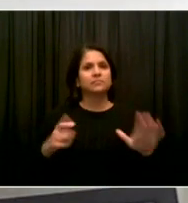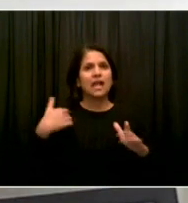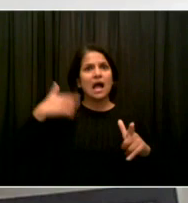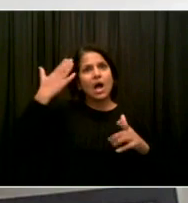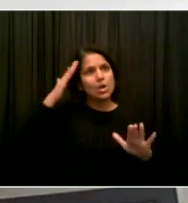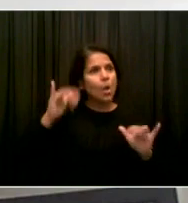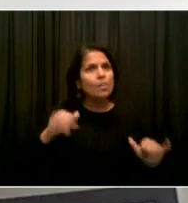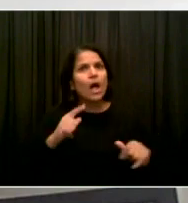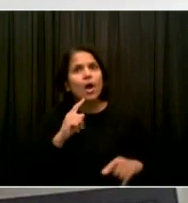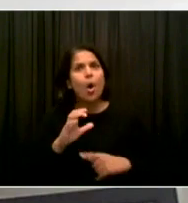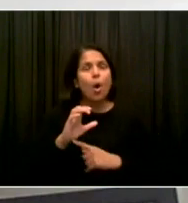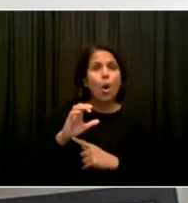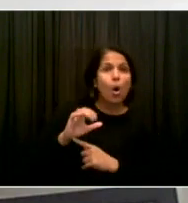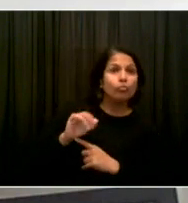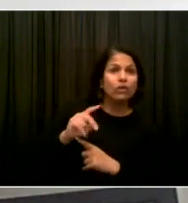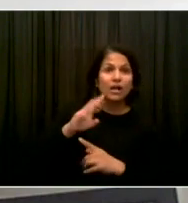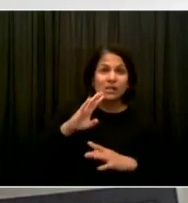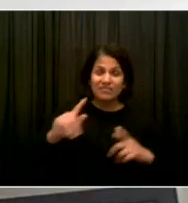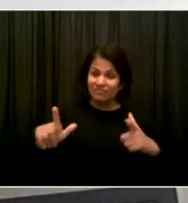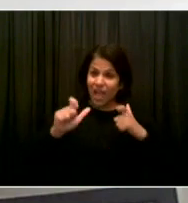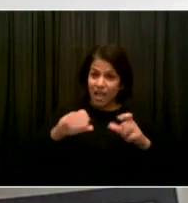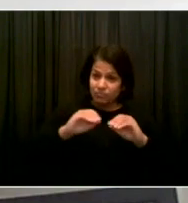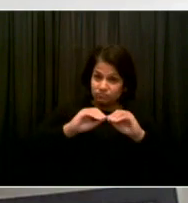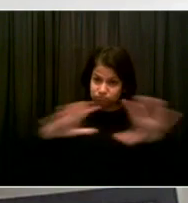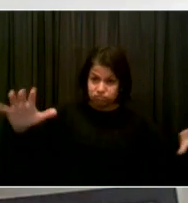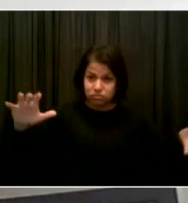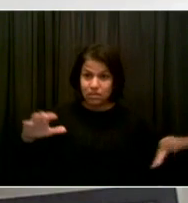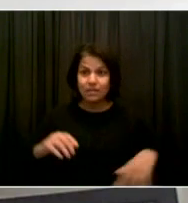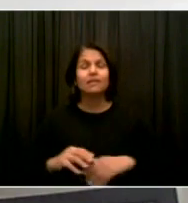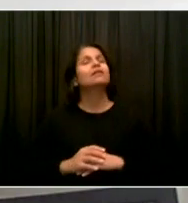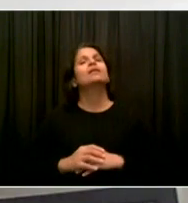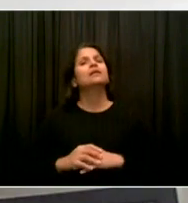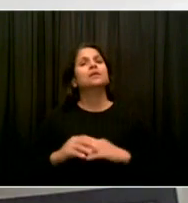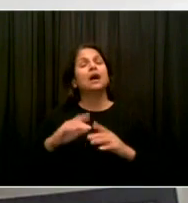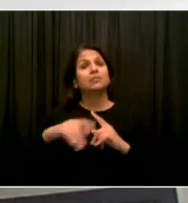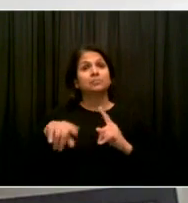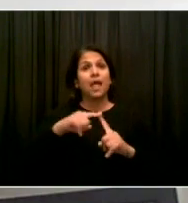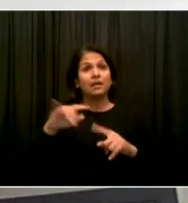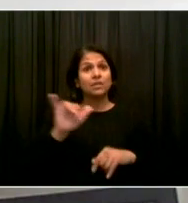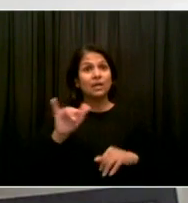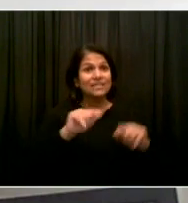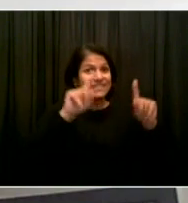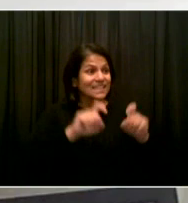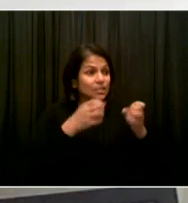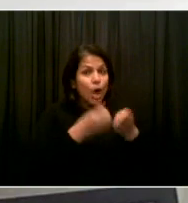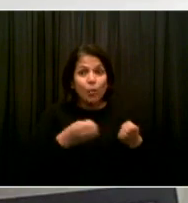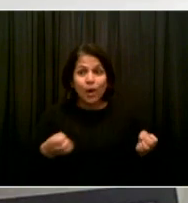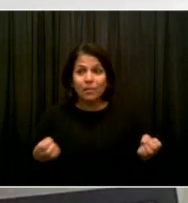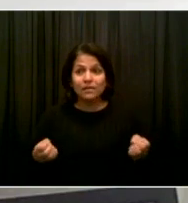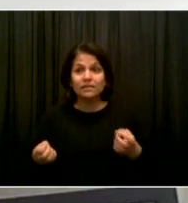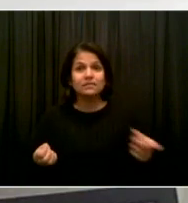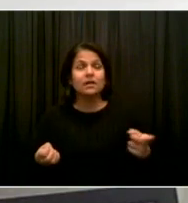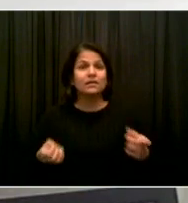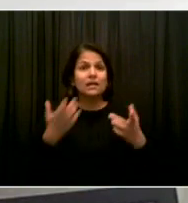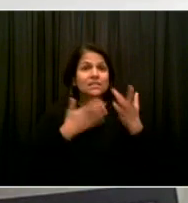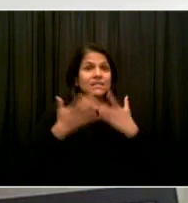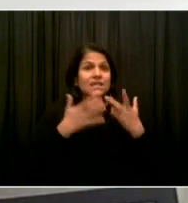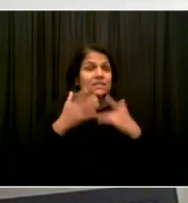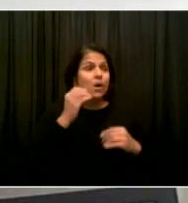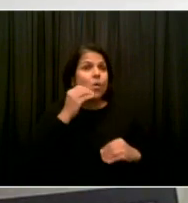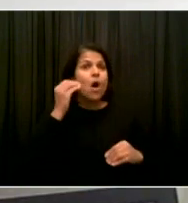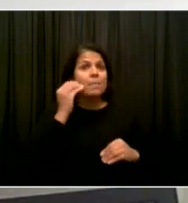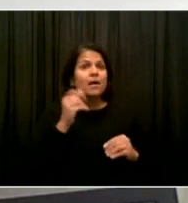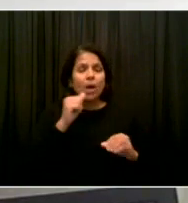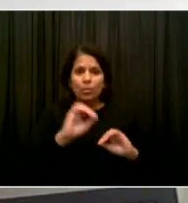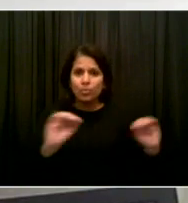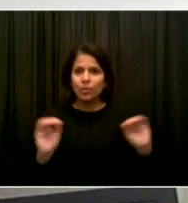uh, that the supply chain would run out of, um, the home tests. Uh, in my own pharmacies last